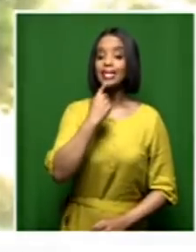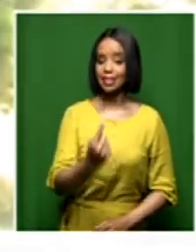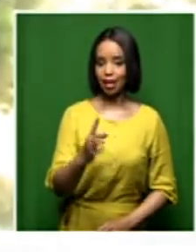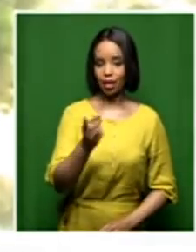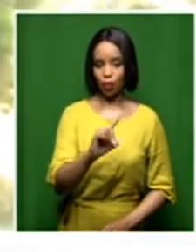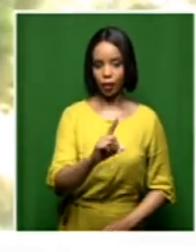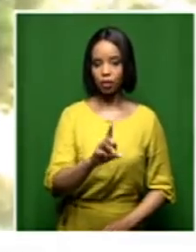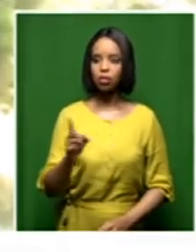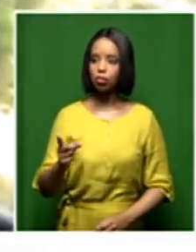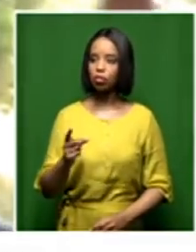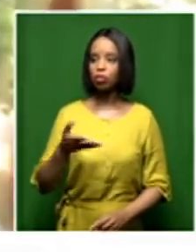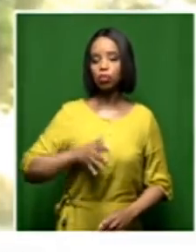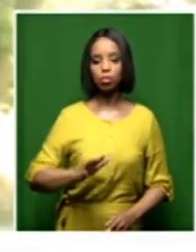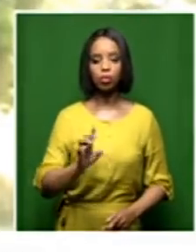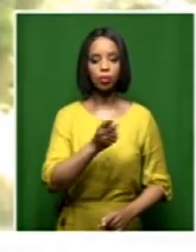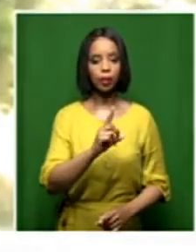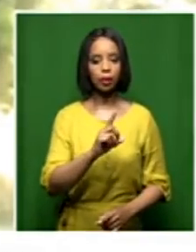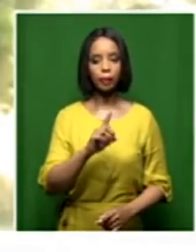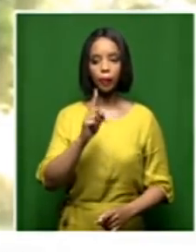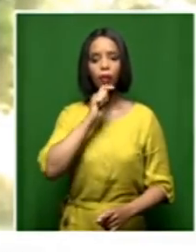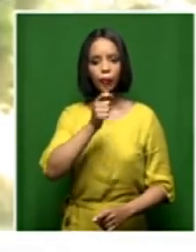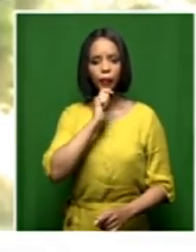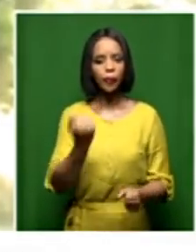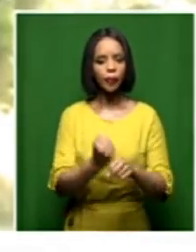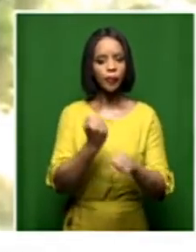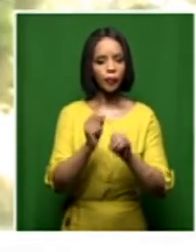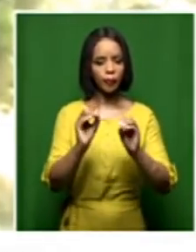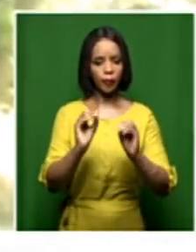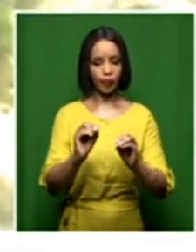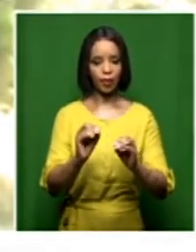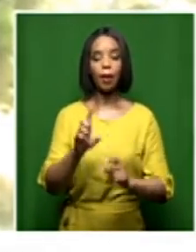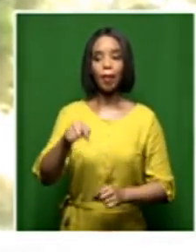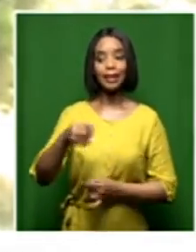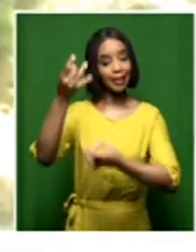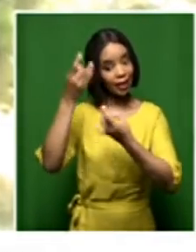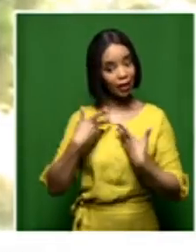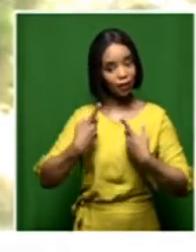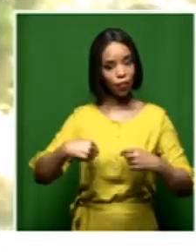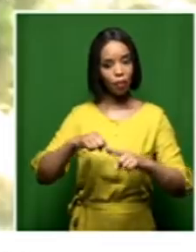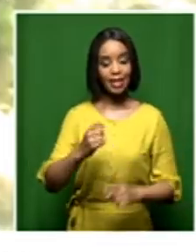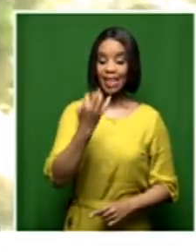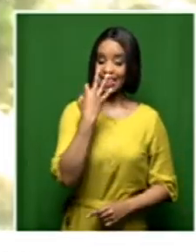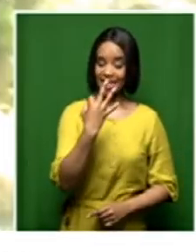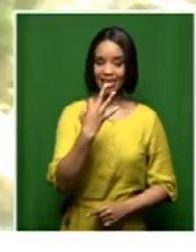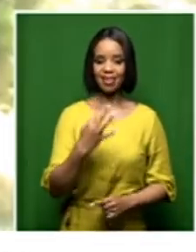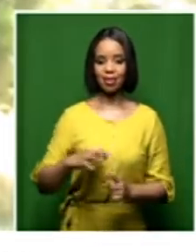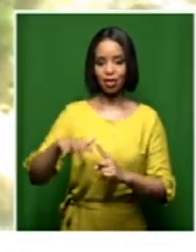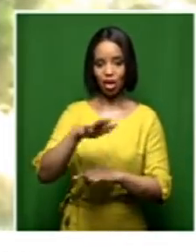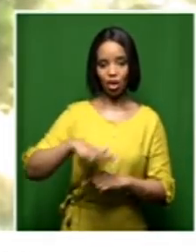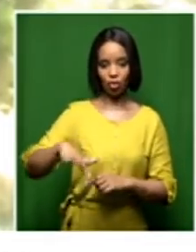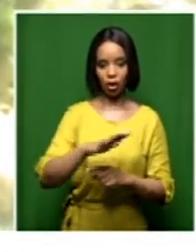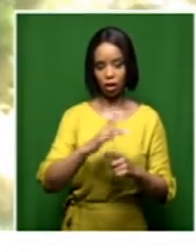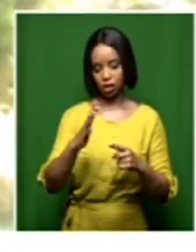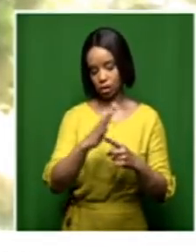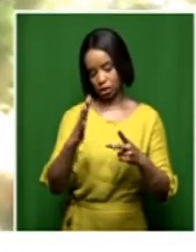poised to strike. Give us progress just on these three areas so that she doesn't just walk away